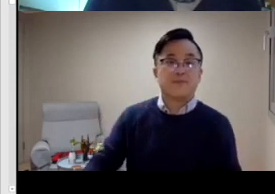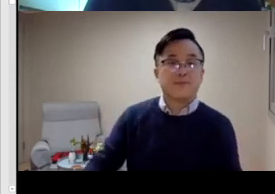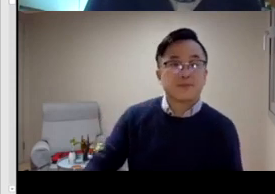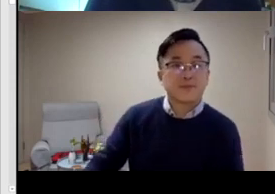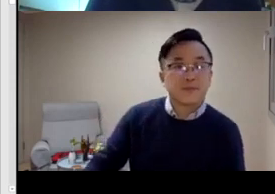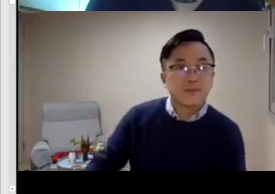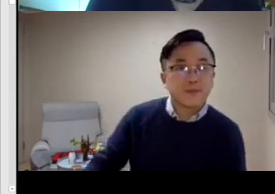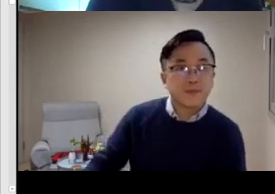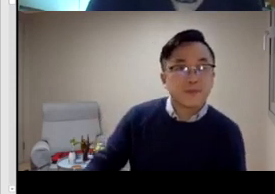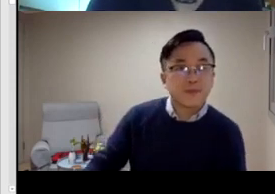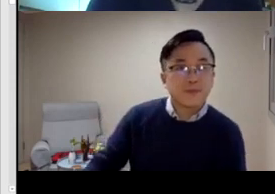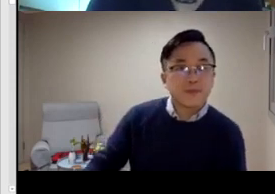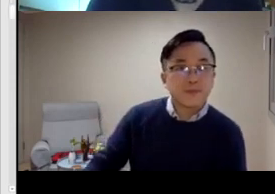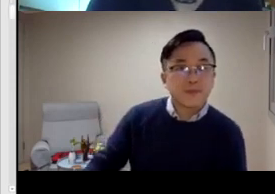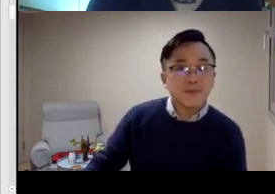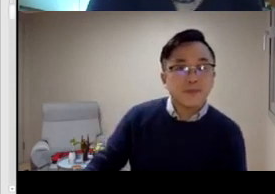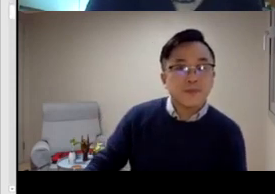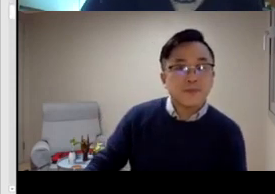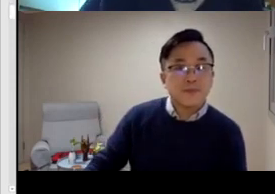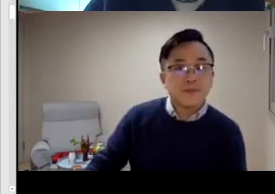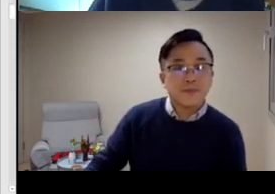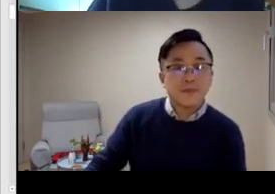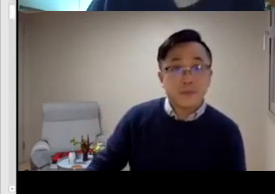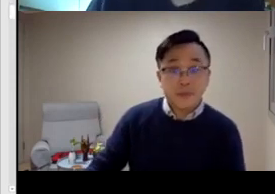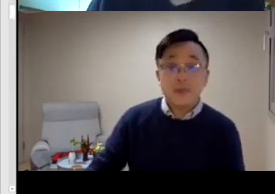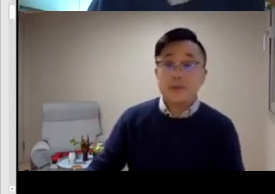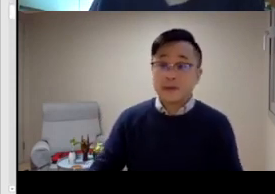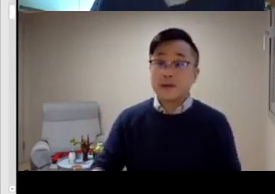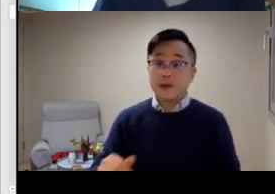So the services are developing quite a lot.